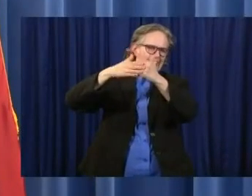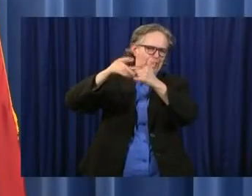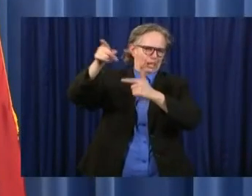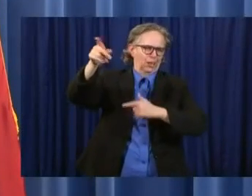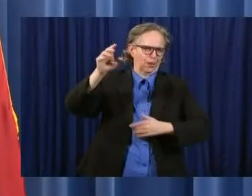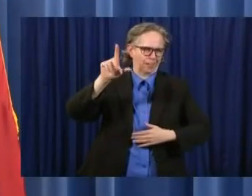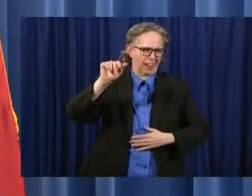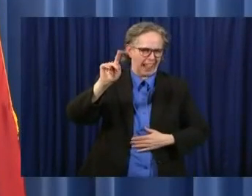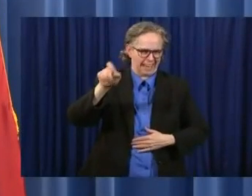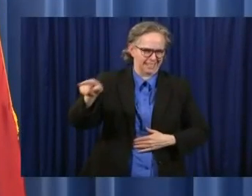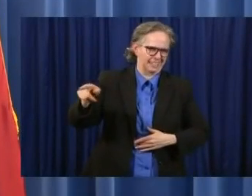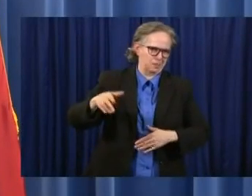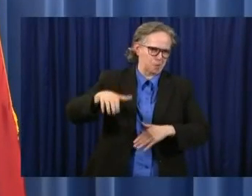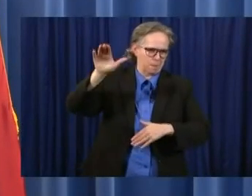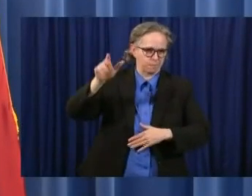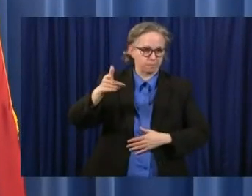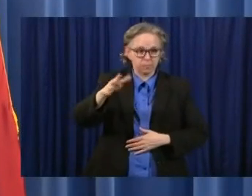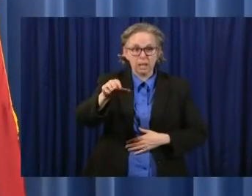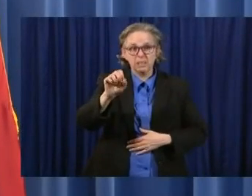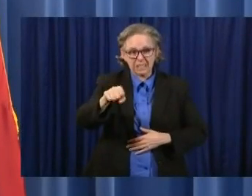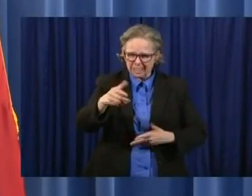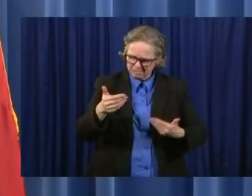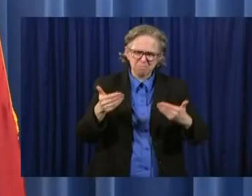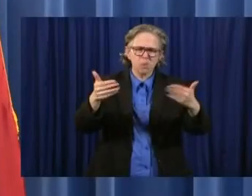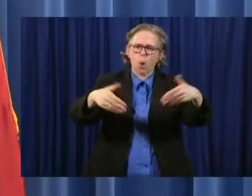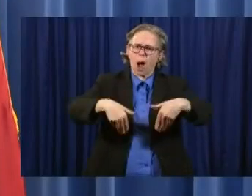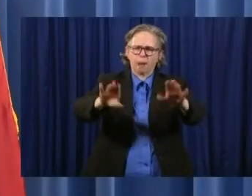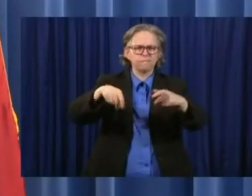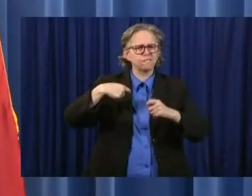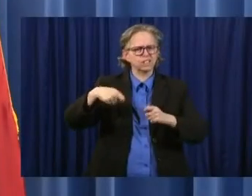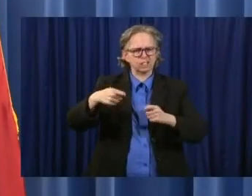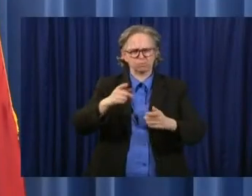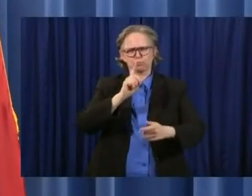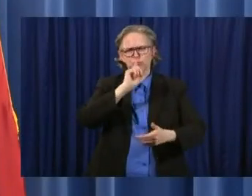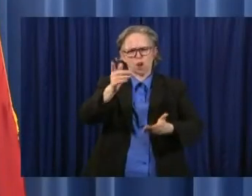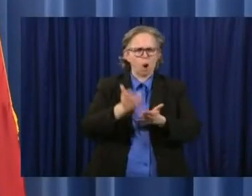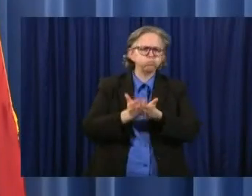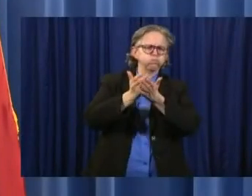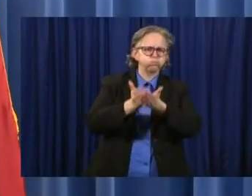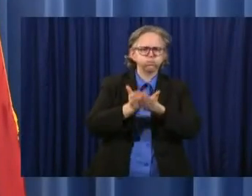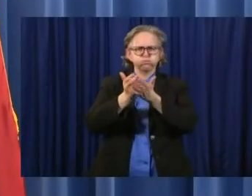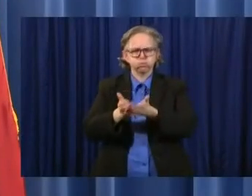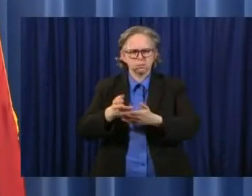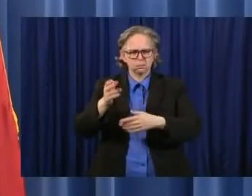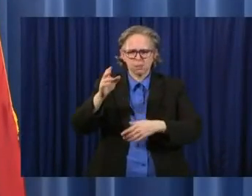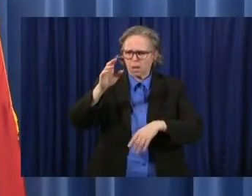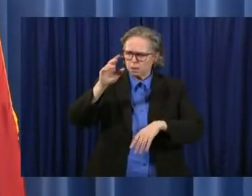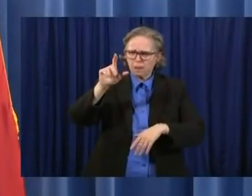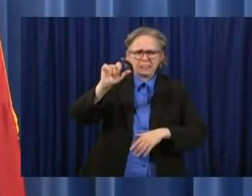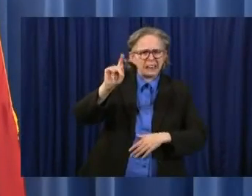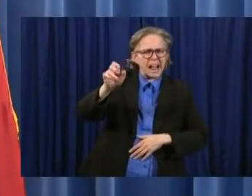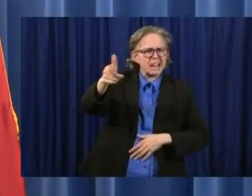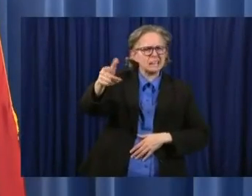can go fishing. And they can certainly go fishing on Lake Erie. But, John, I'll turn it to you.